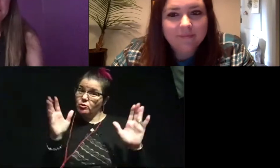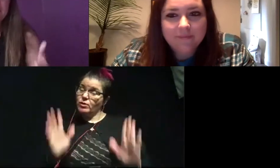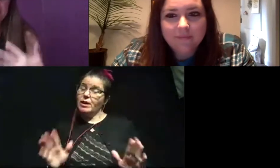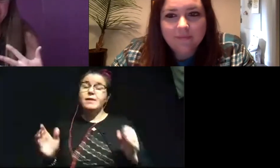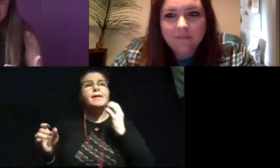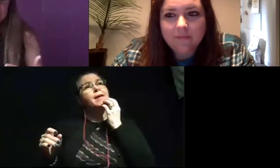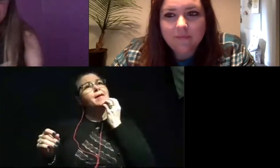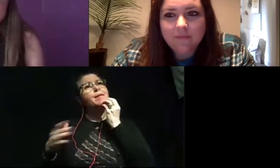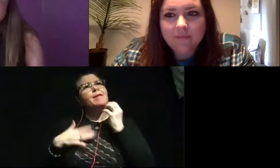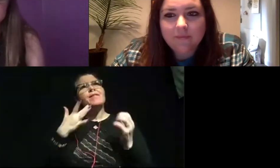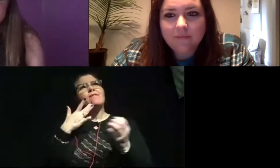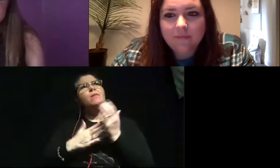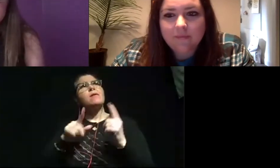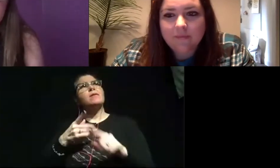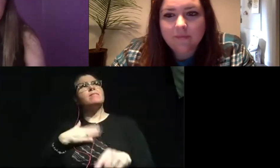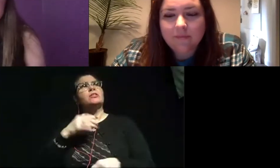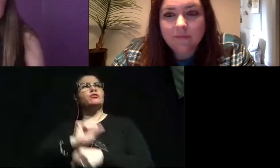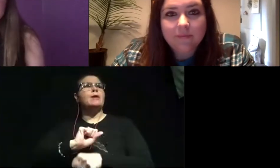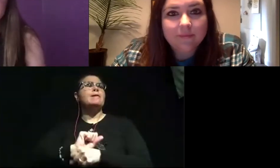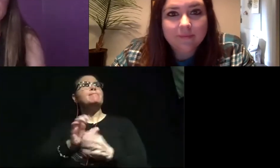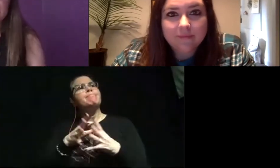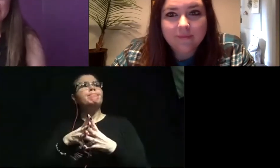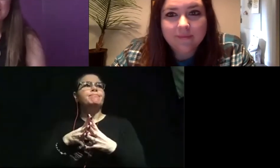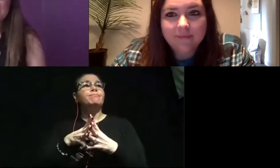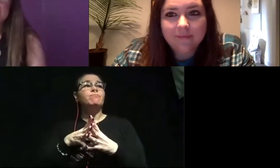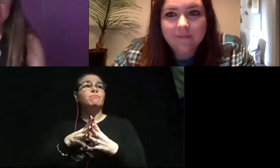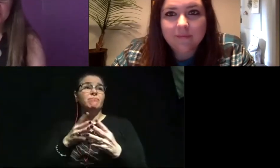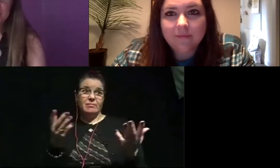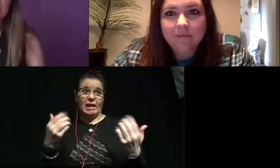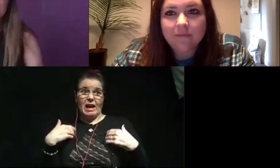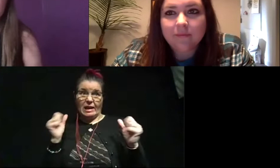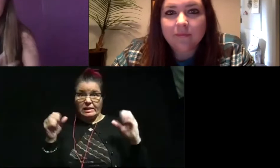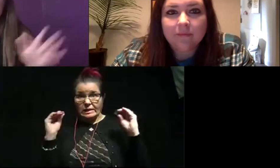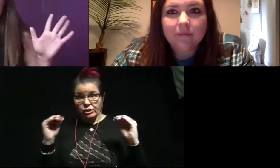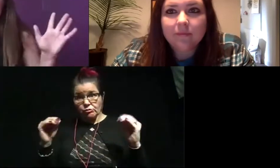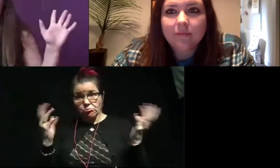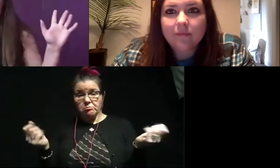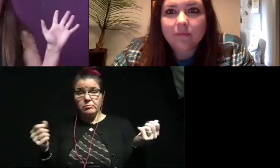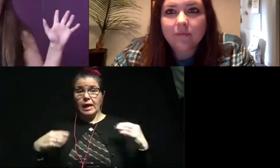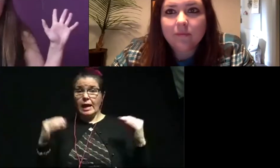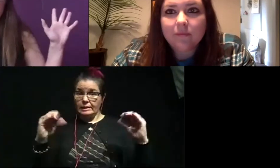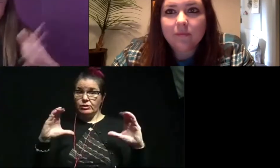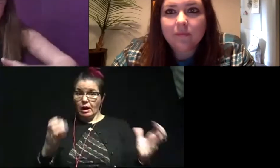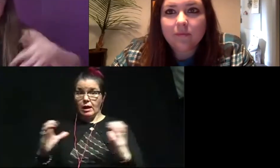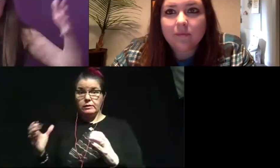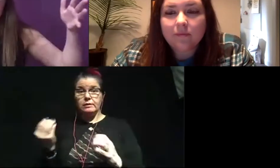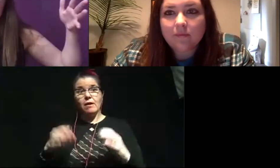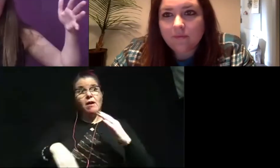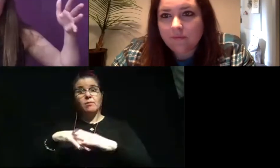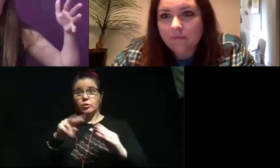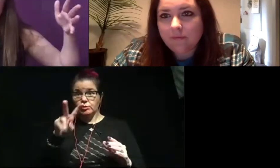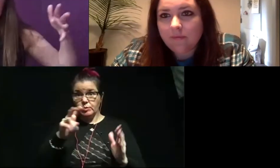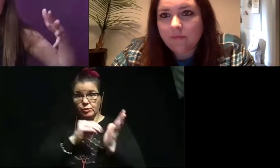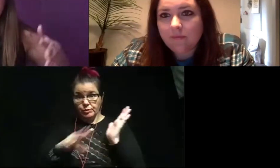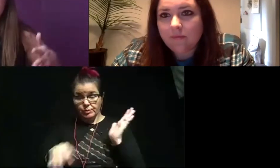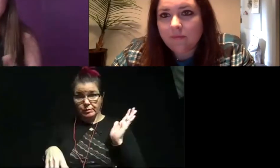my favorite part about my job is the fact that I get to teach. So I teach classes of up to 200 students